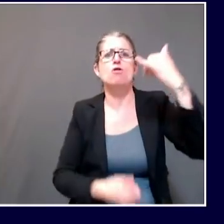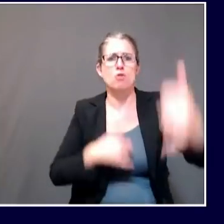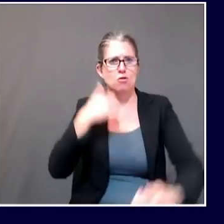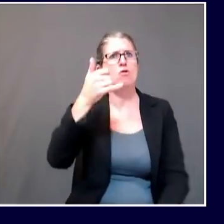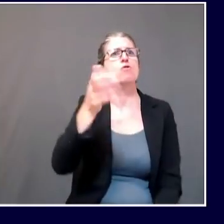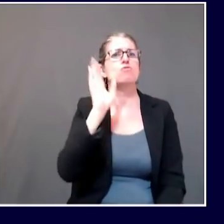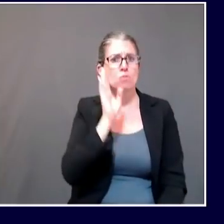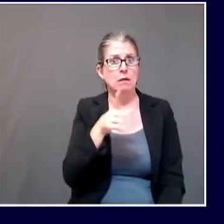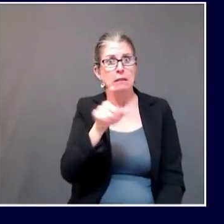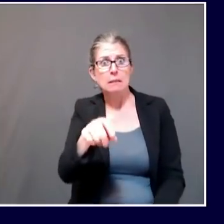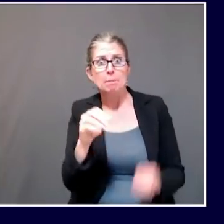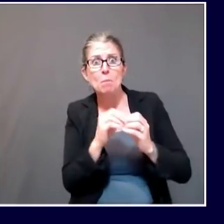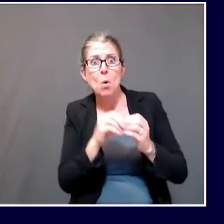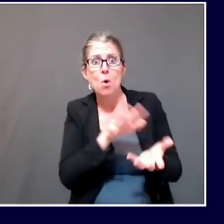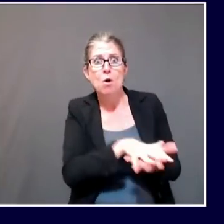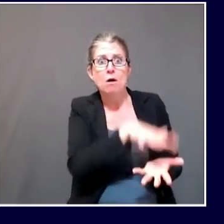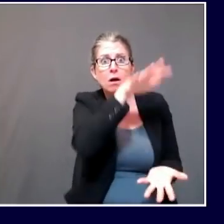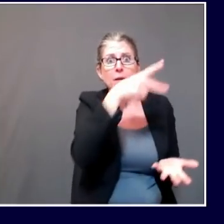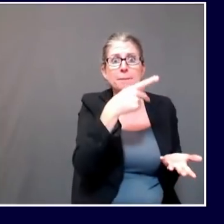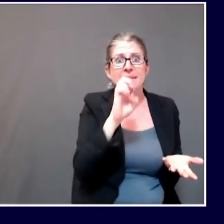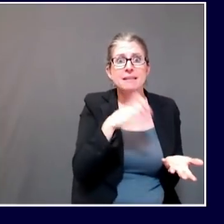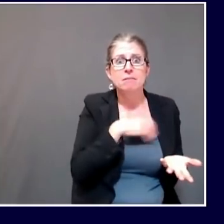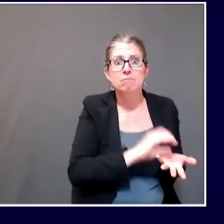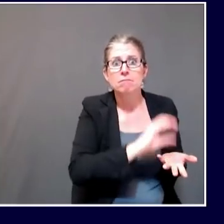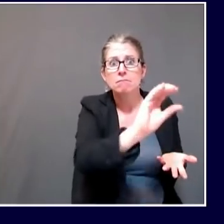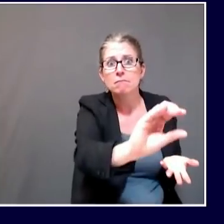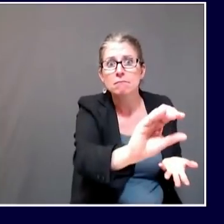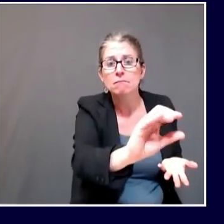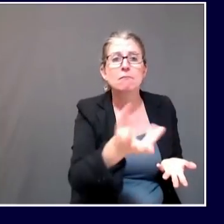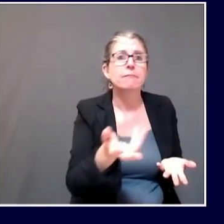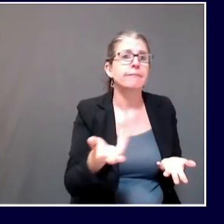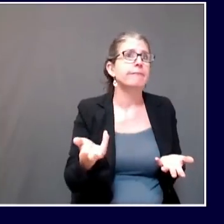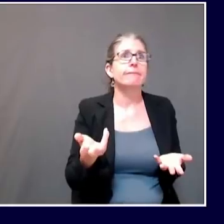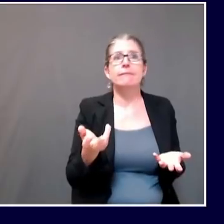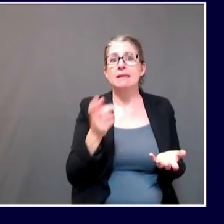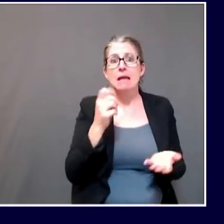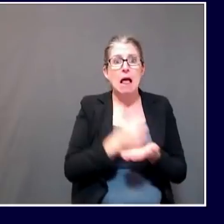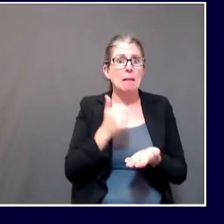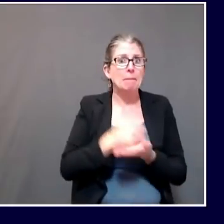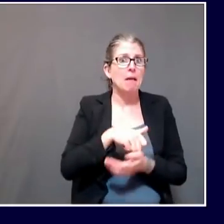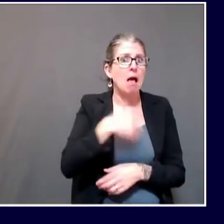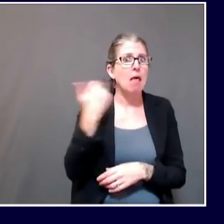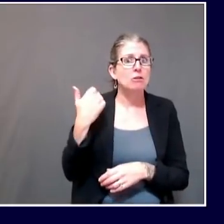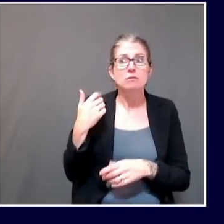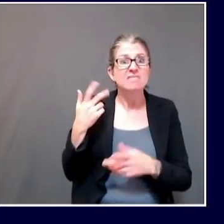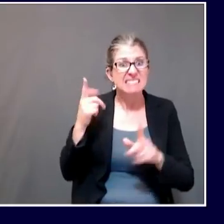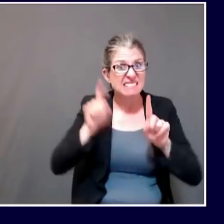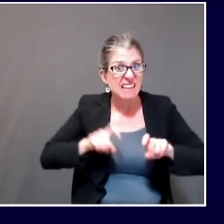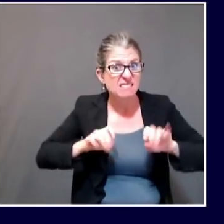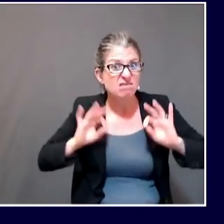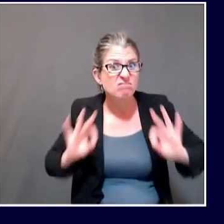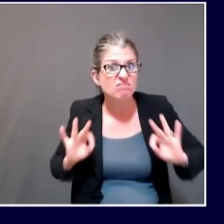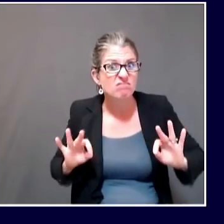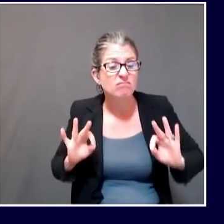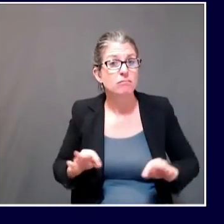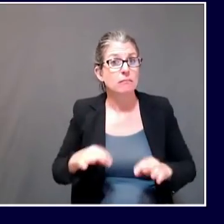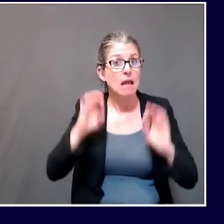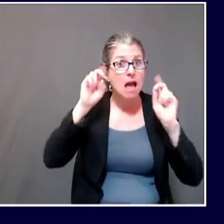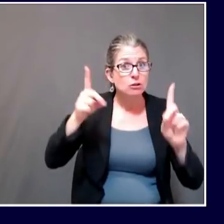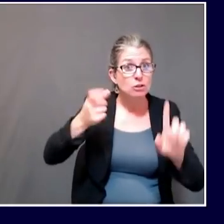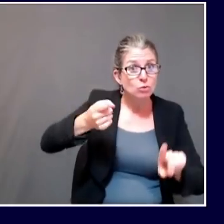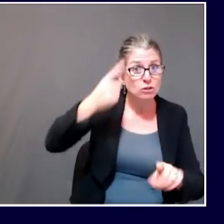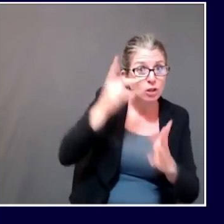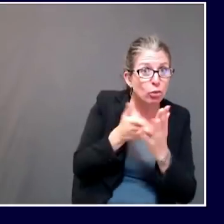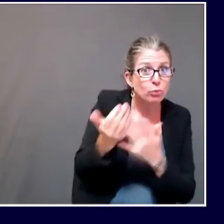questions, if they need assistance with arranging for testing, we are standing by. But the primary onus of implementing